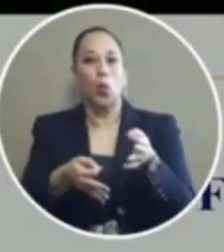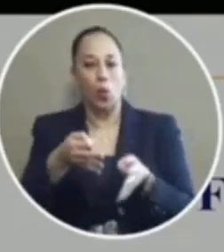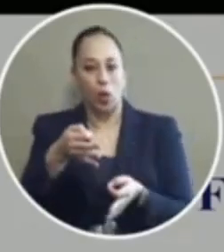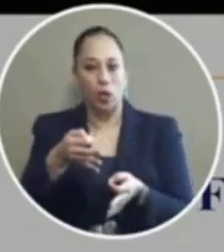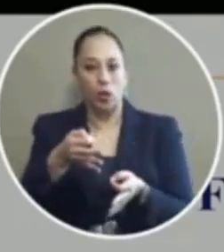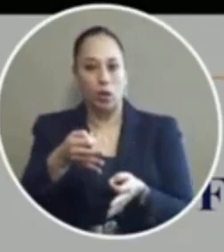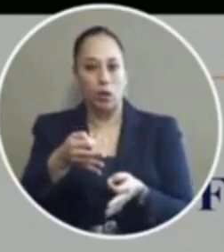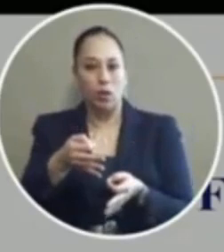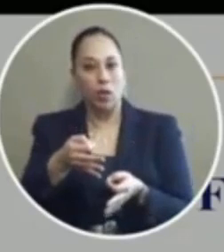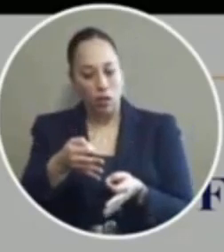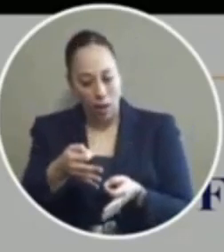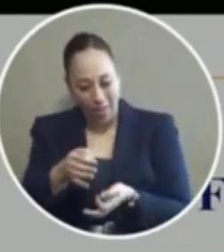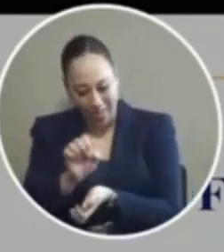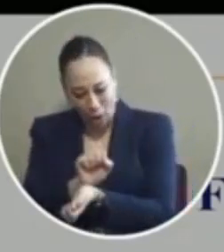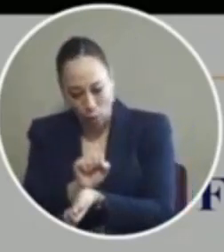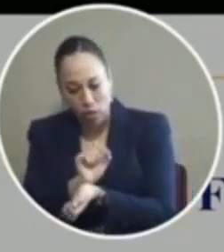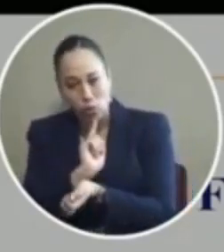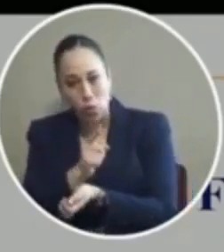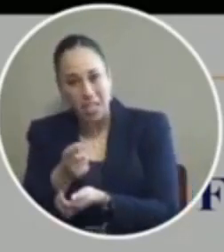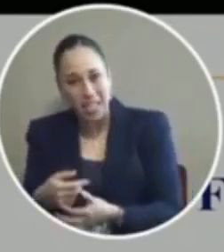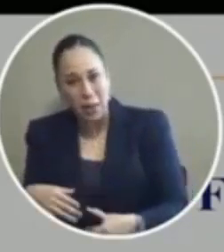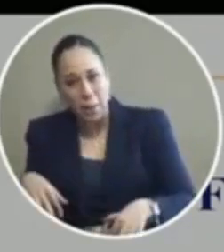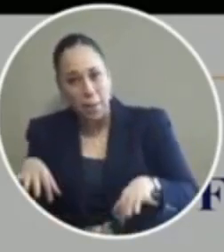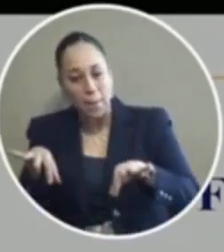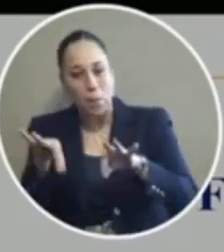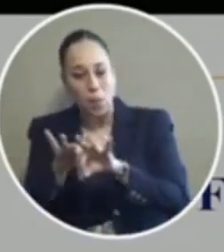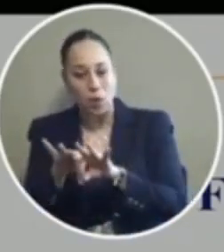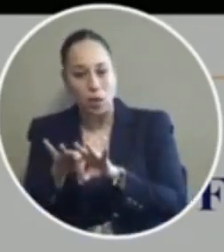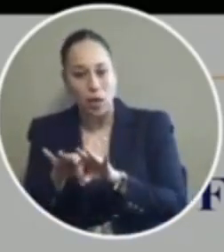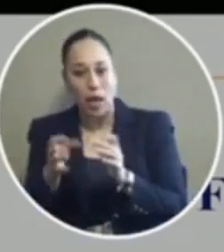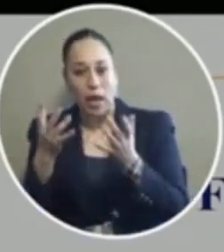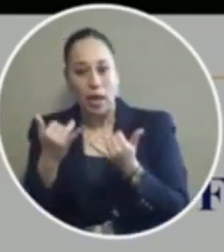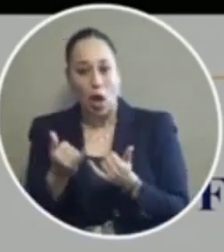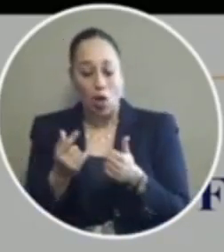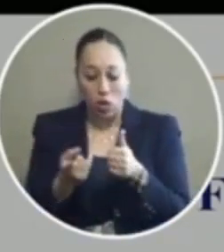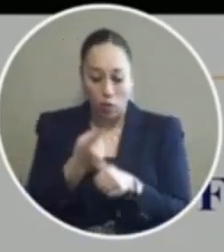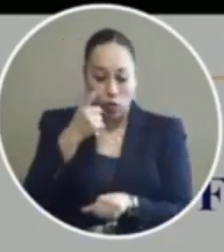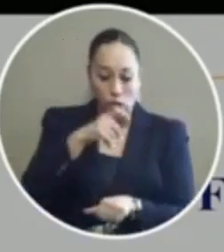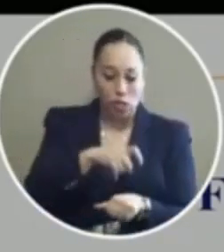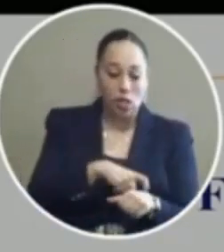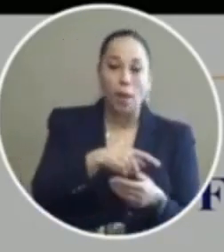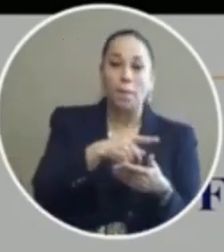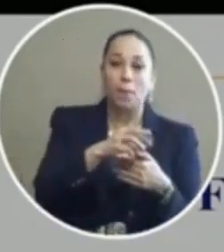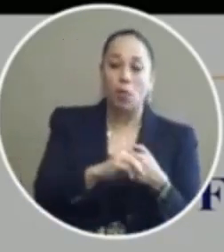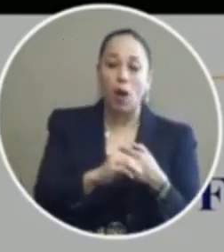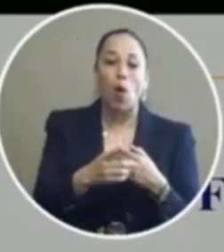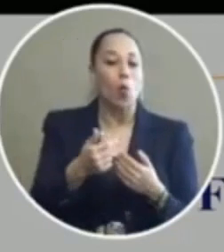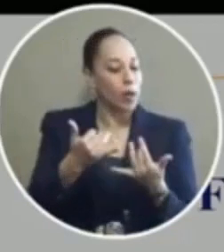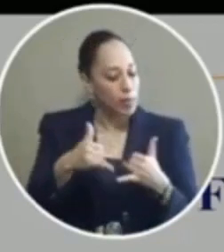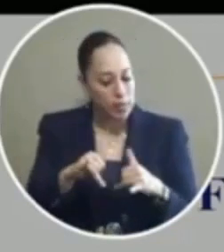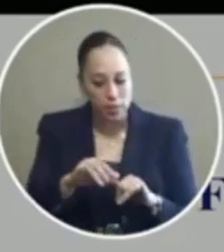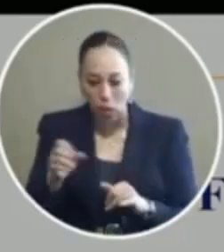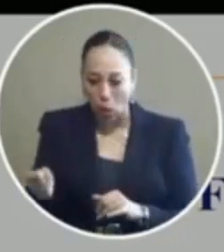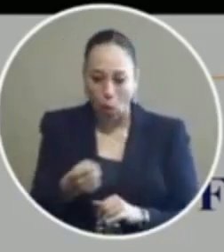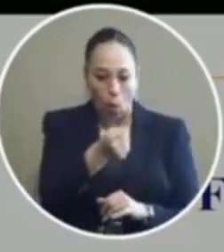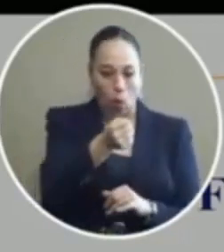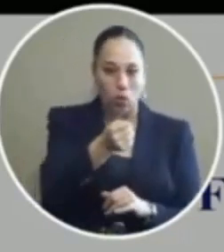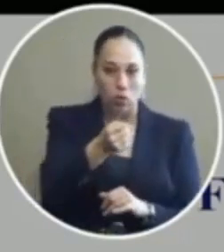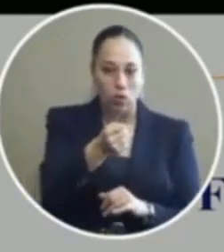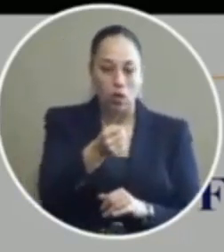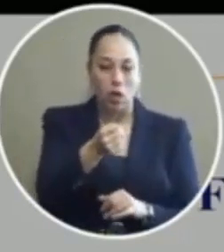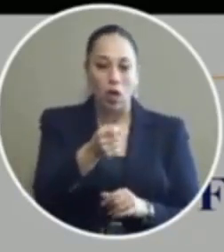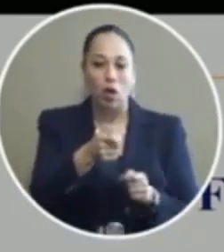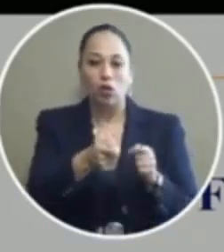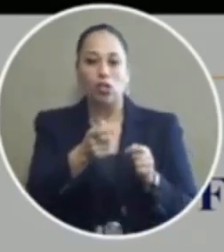the arrest is real important now under the first chance program we will still hold you accountable judge